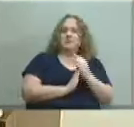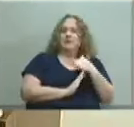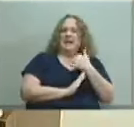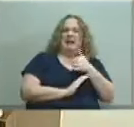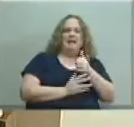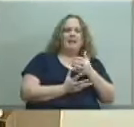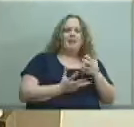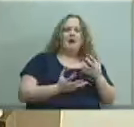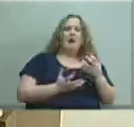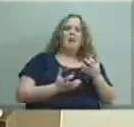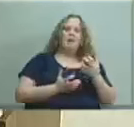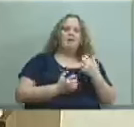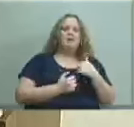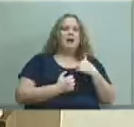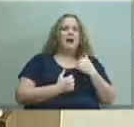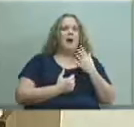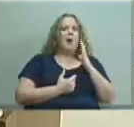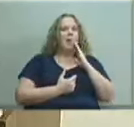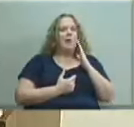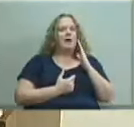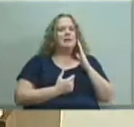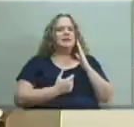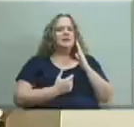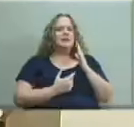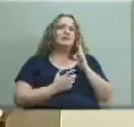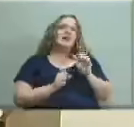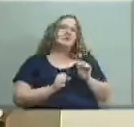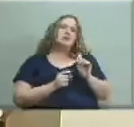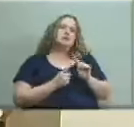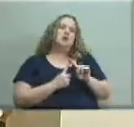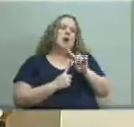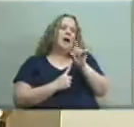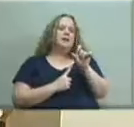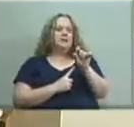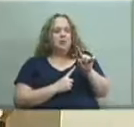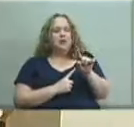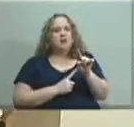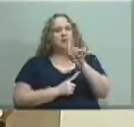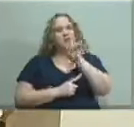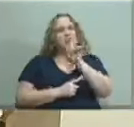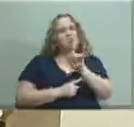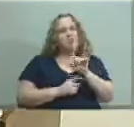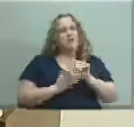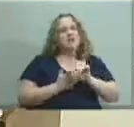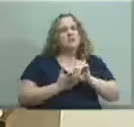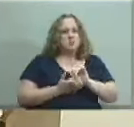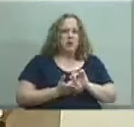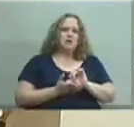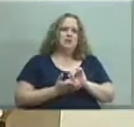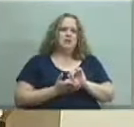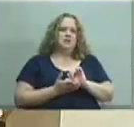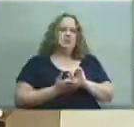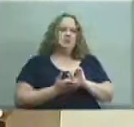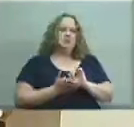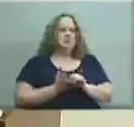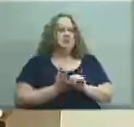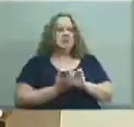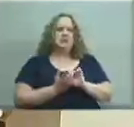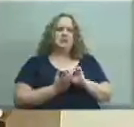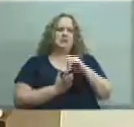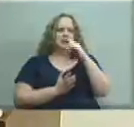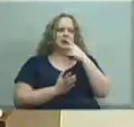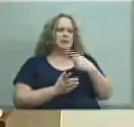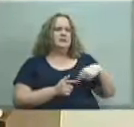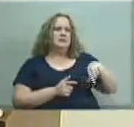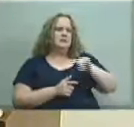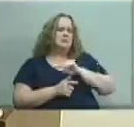i would in turn get to ask them a question um very impressive um bunch of kids i